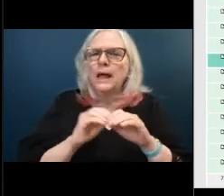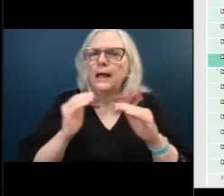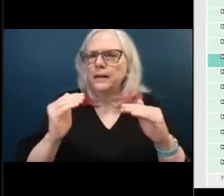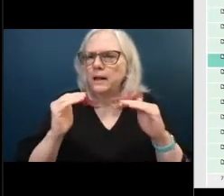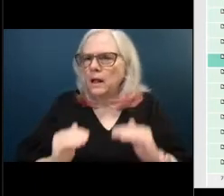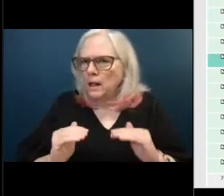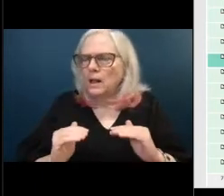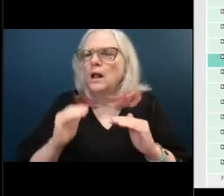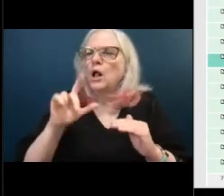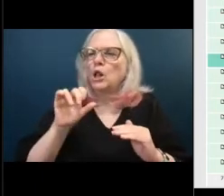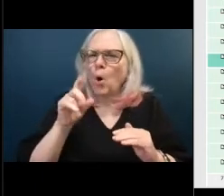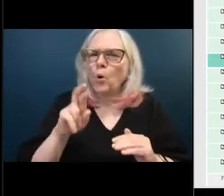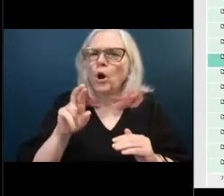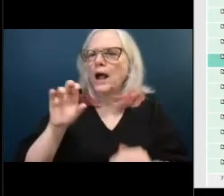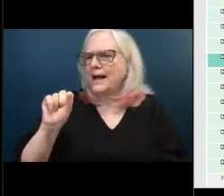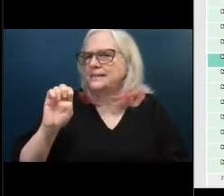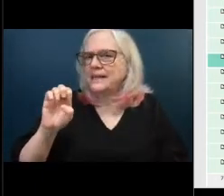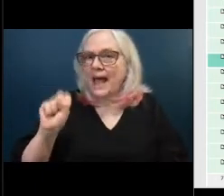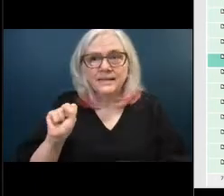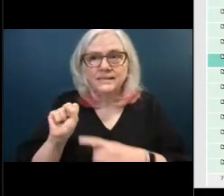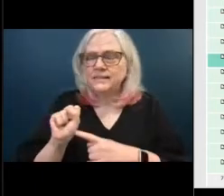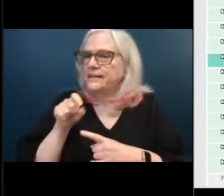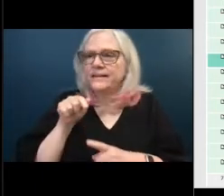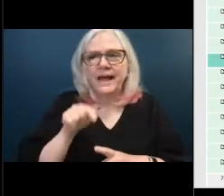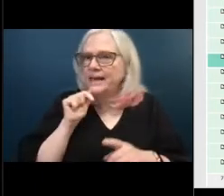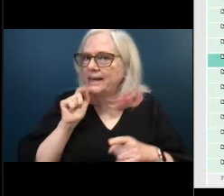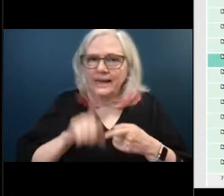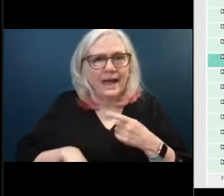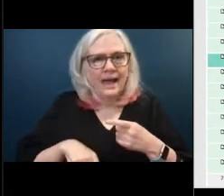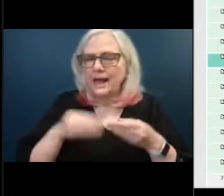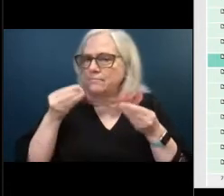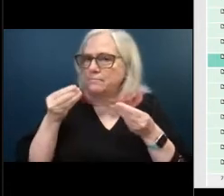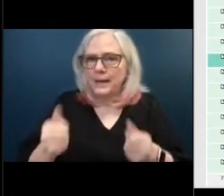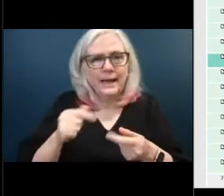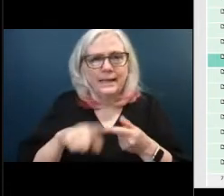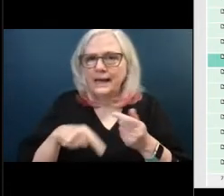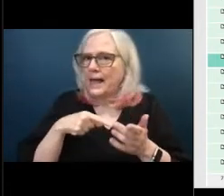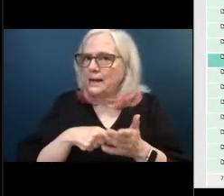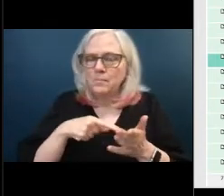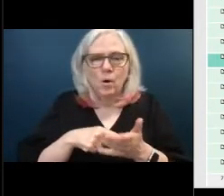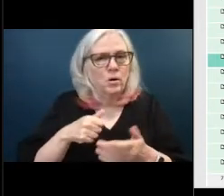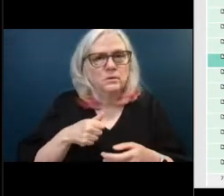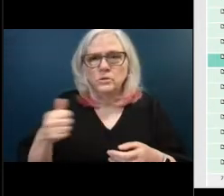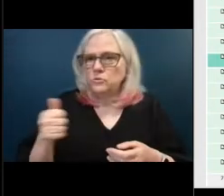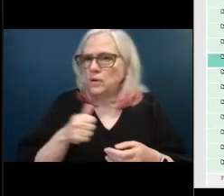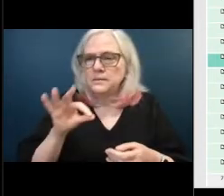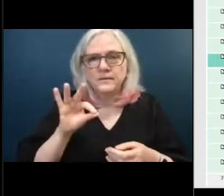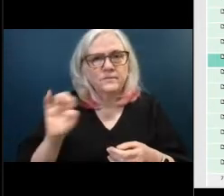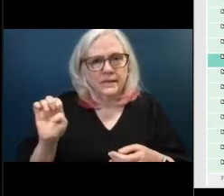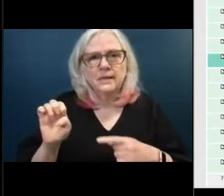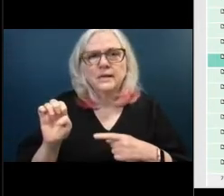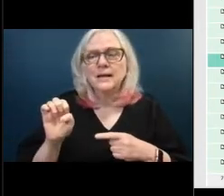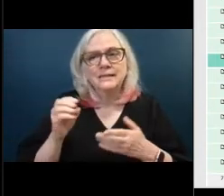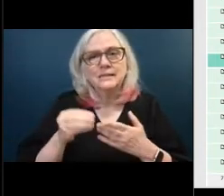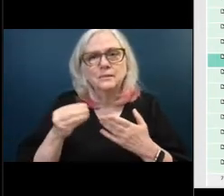there's there's an inability to be able to pay these transport revenue fees and they're they're quite costly for an als